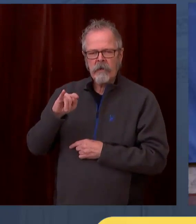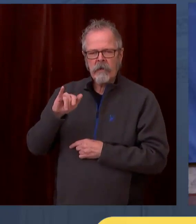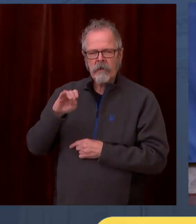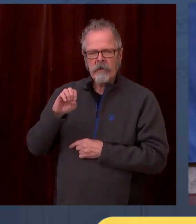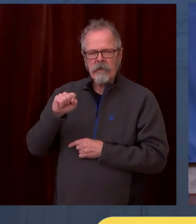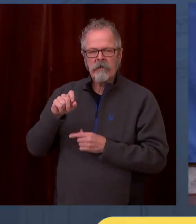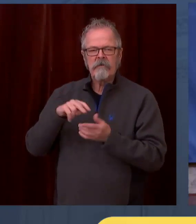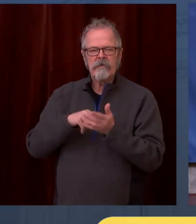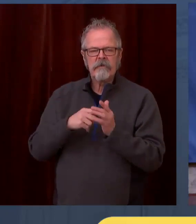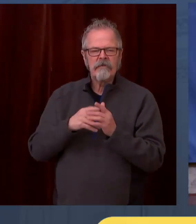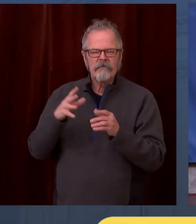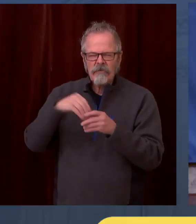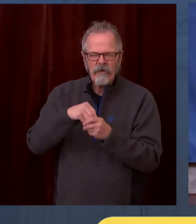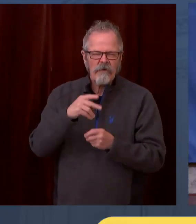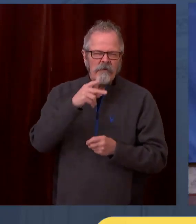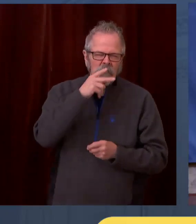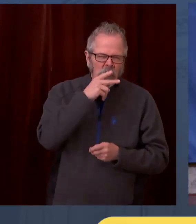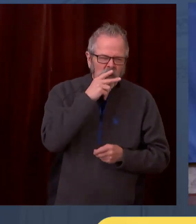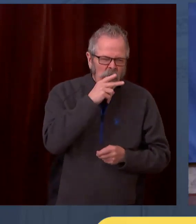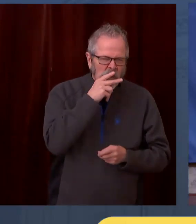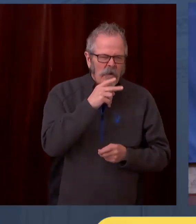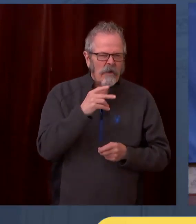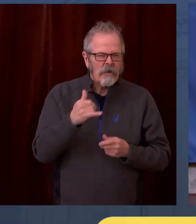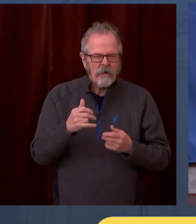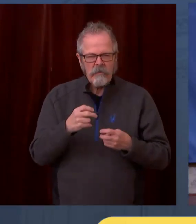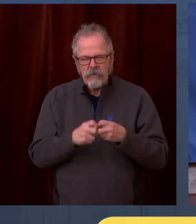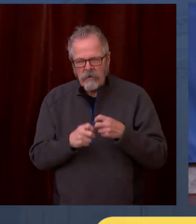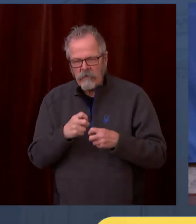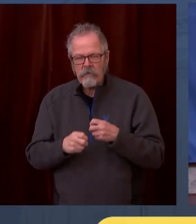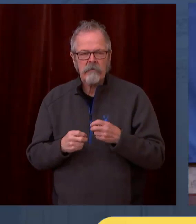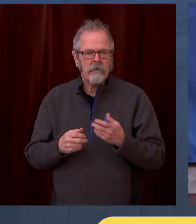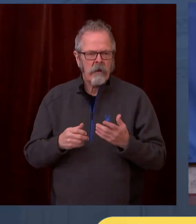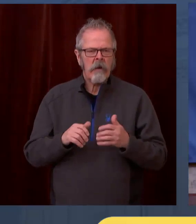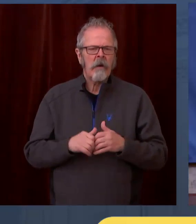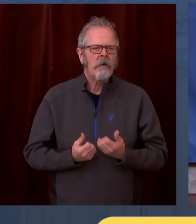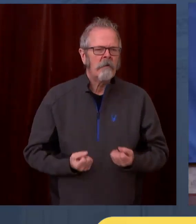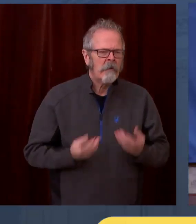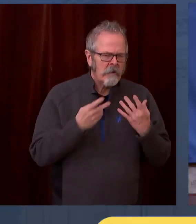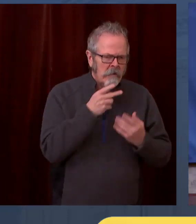timeline, do you anticipate the general population will be eligible before May 1st?